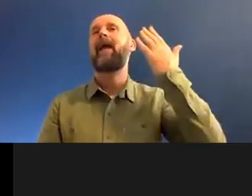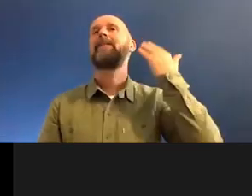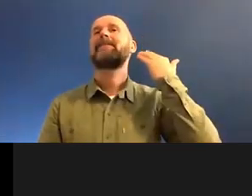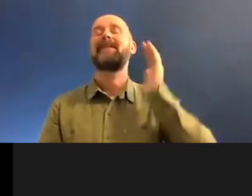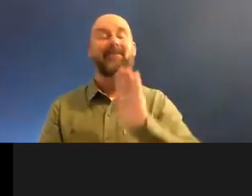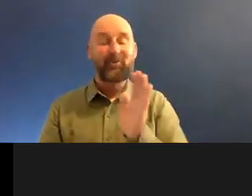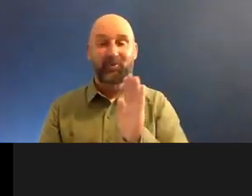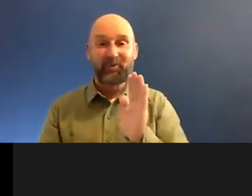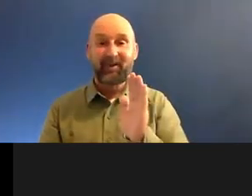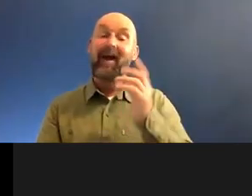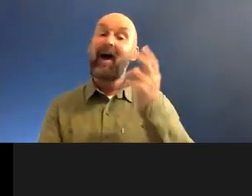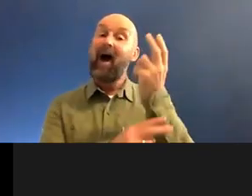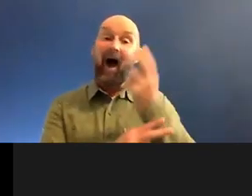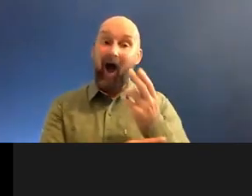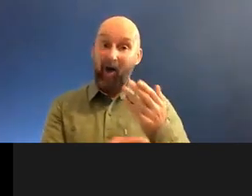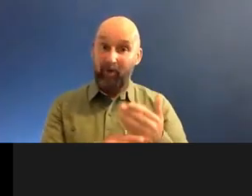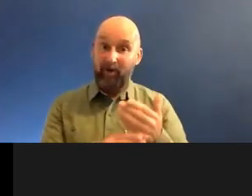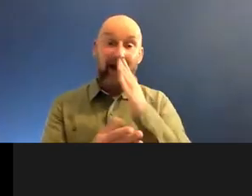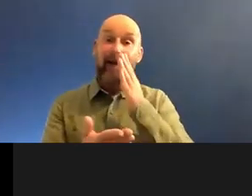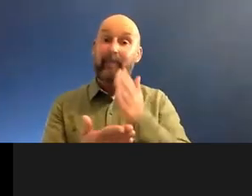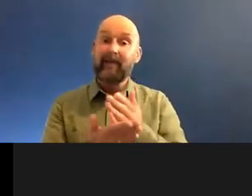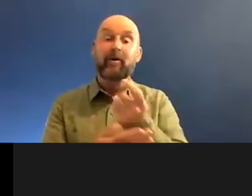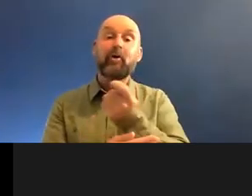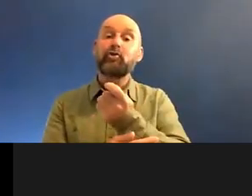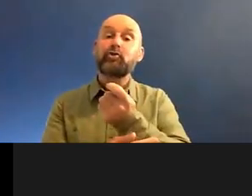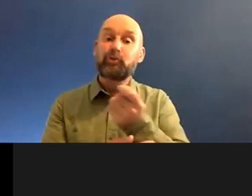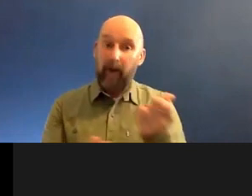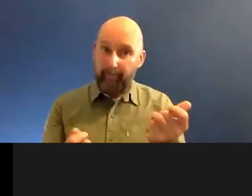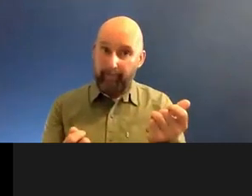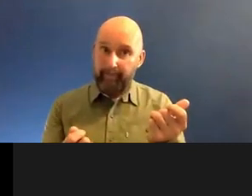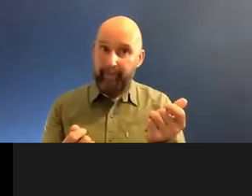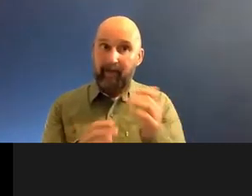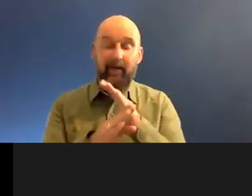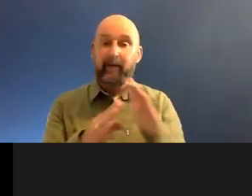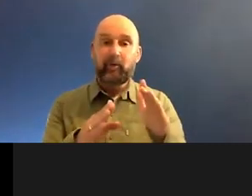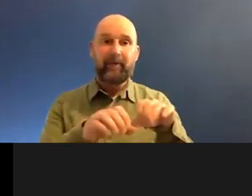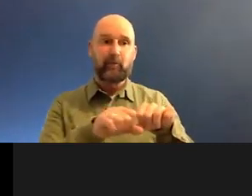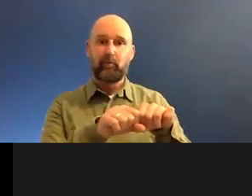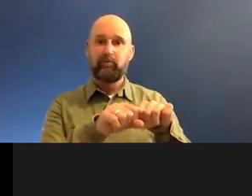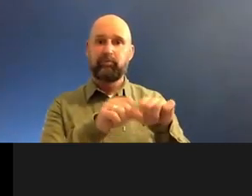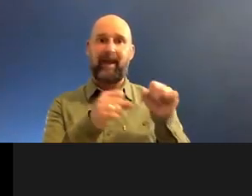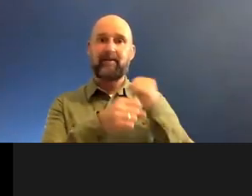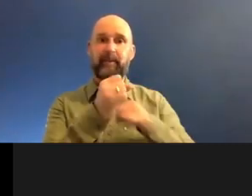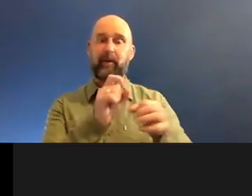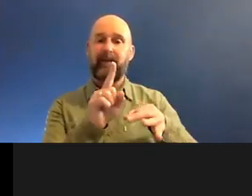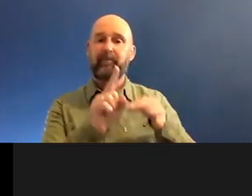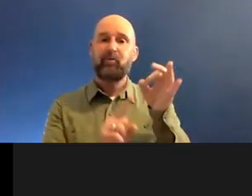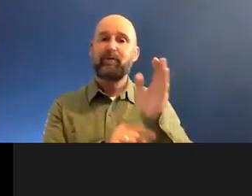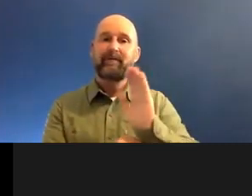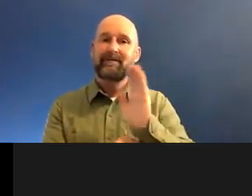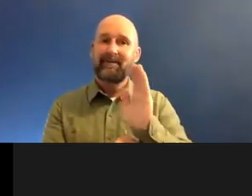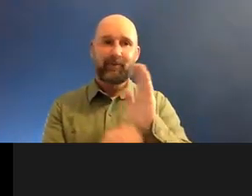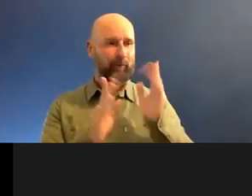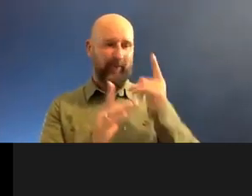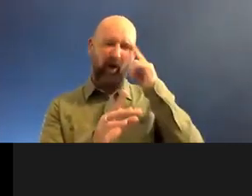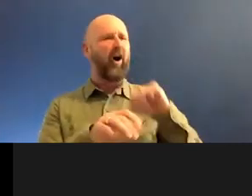I believe some things, if some things can't, um, don't have to be broken to be improved. Um, and